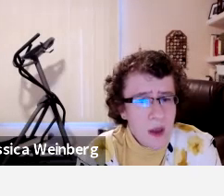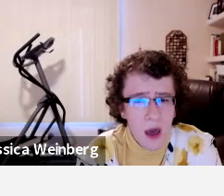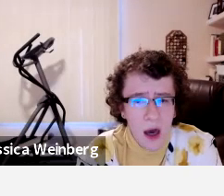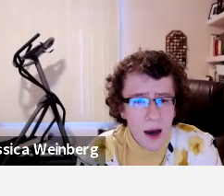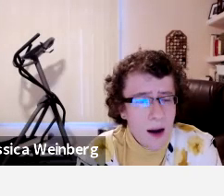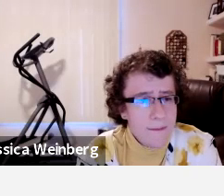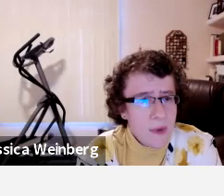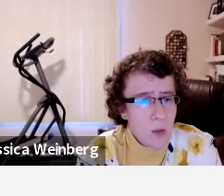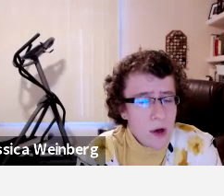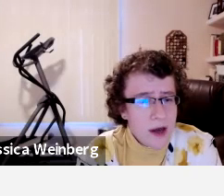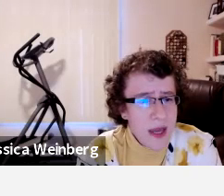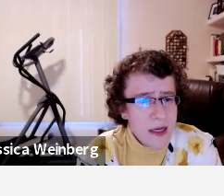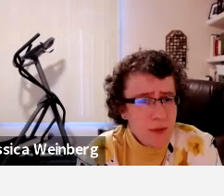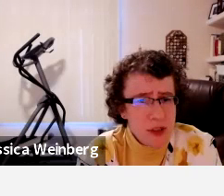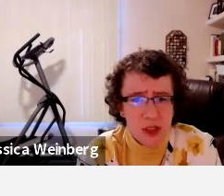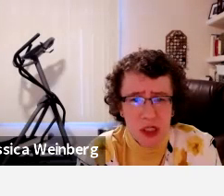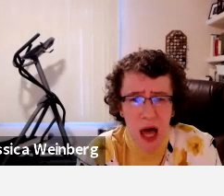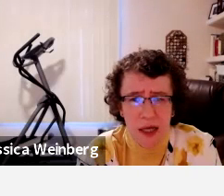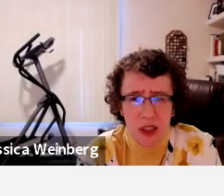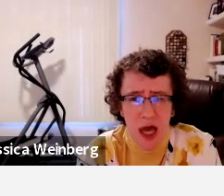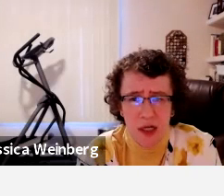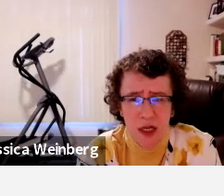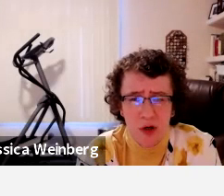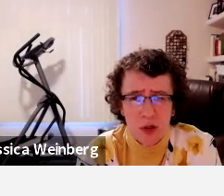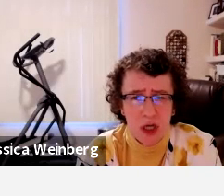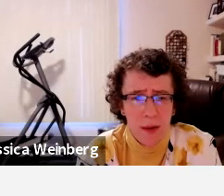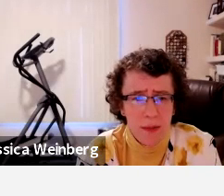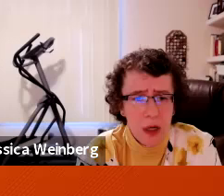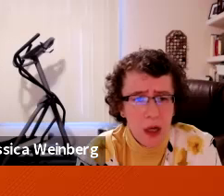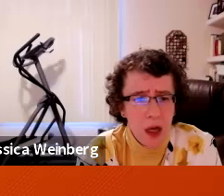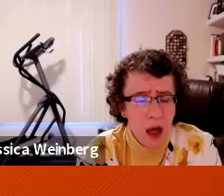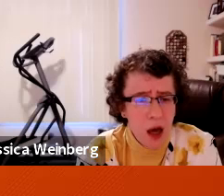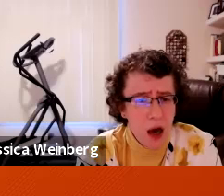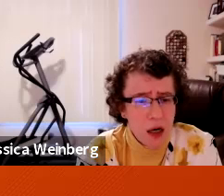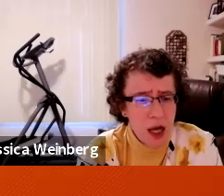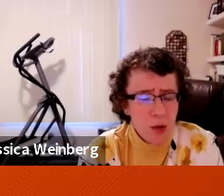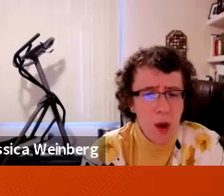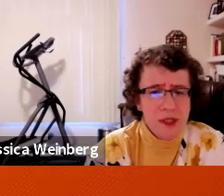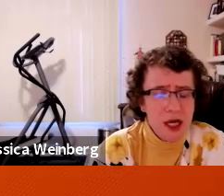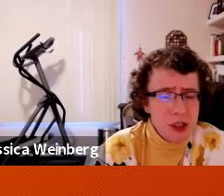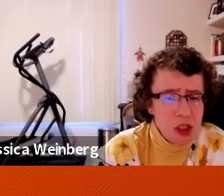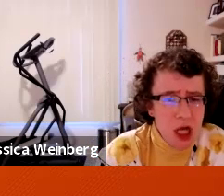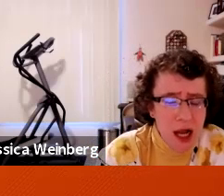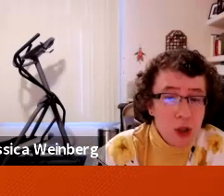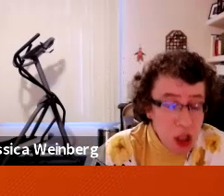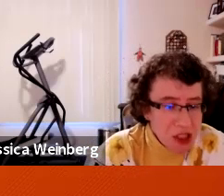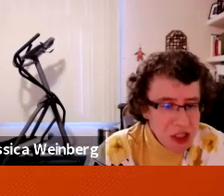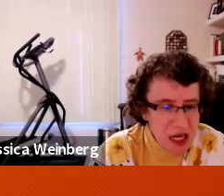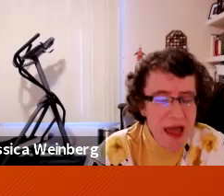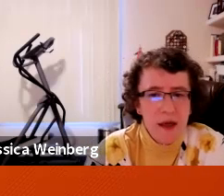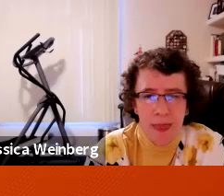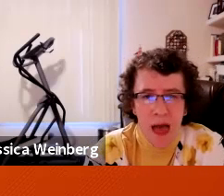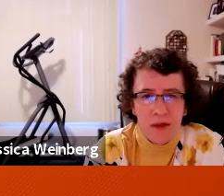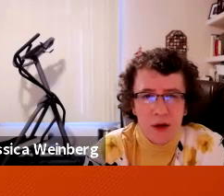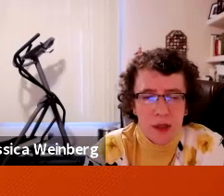um what i've made up are some slides that give you some uh kind of websites to check out just